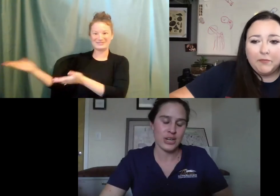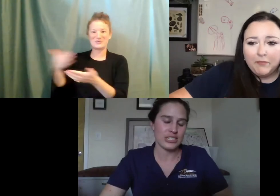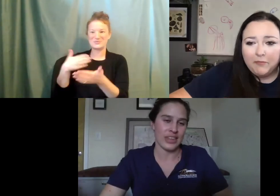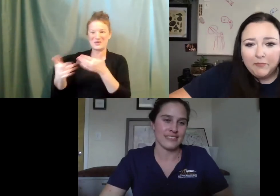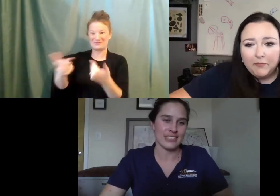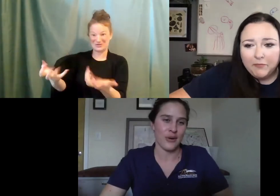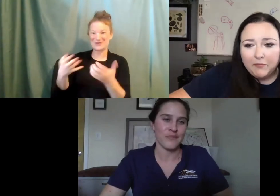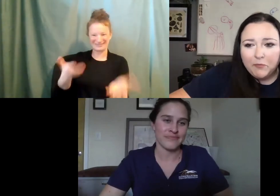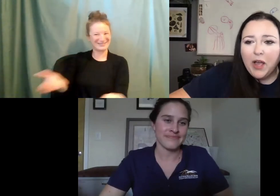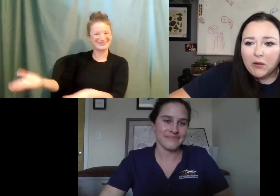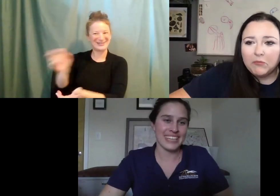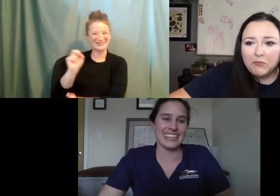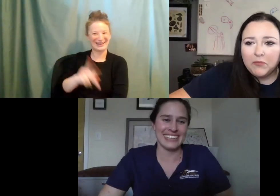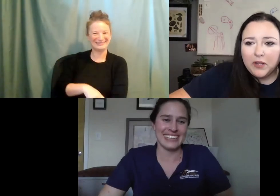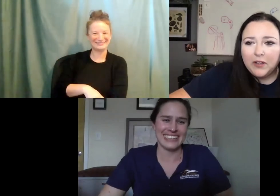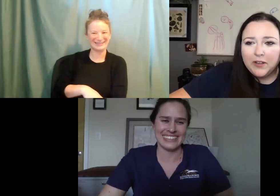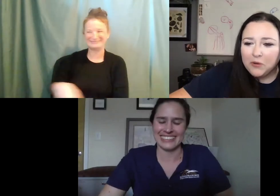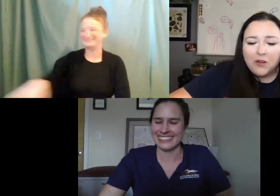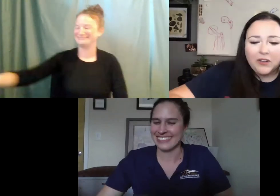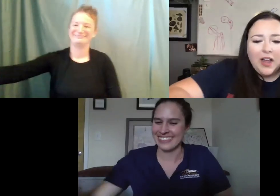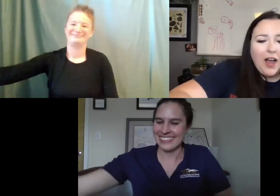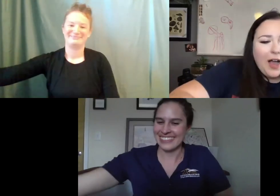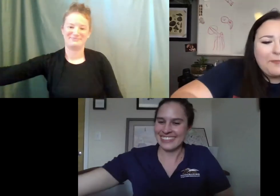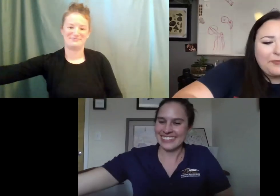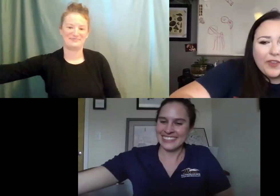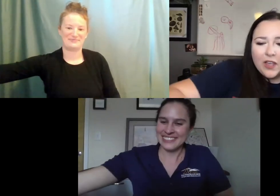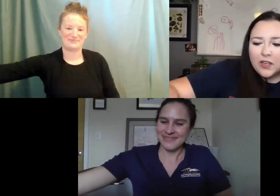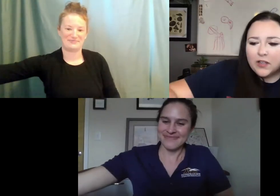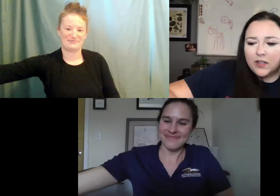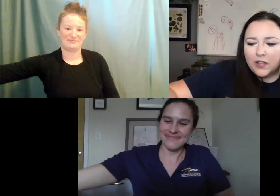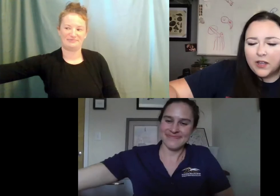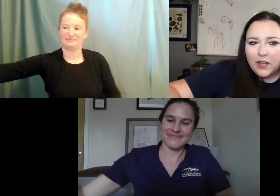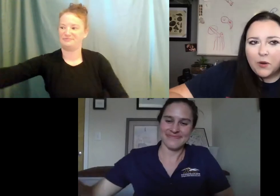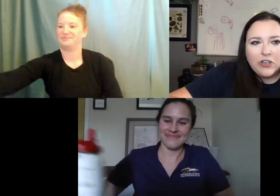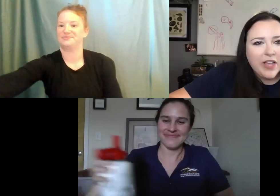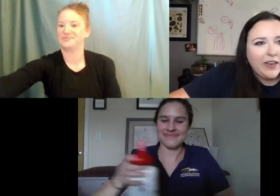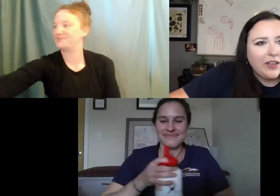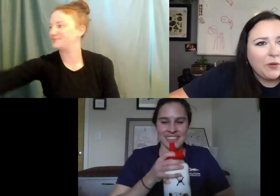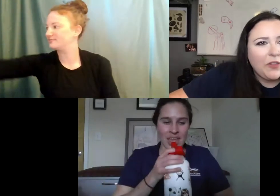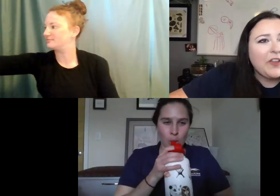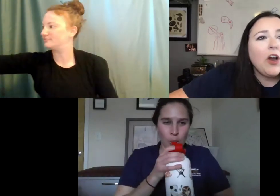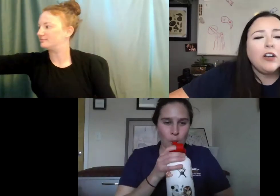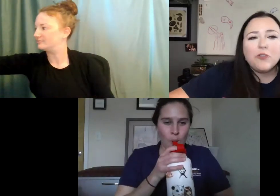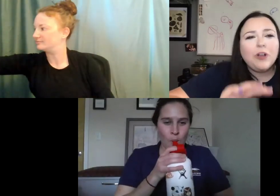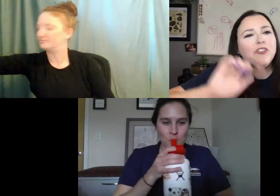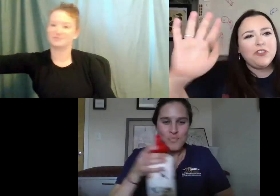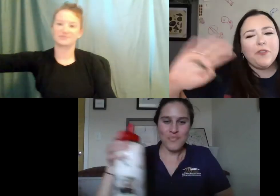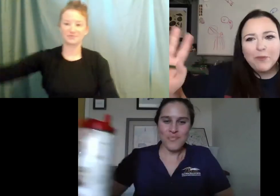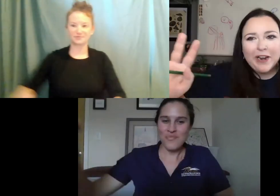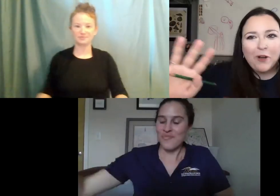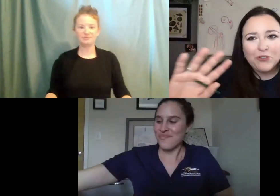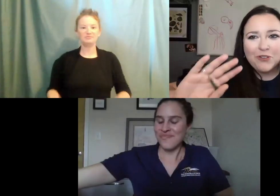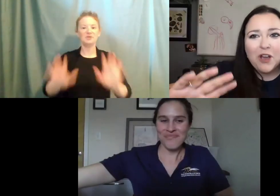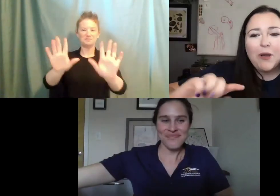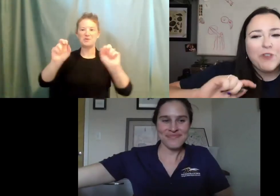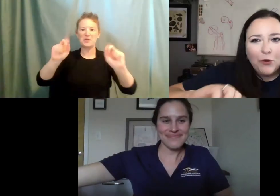whenever you want to do that. So cool. Um, Oh, I just had a, there are, so just, just for